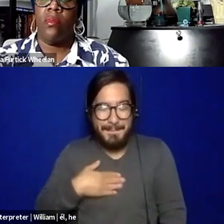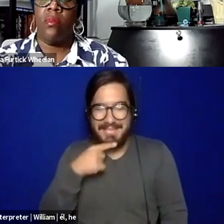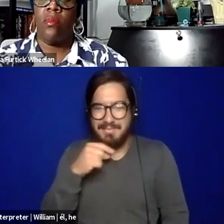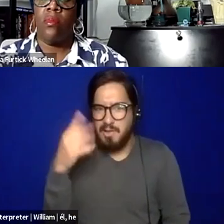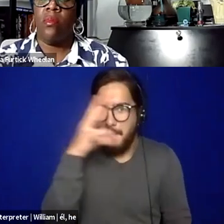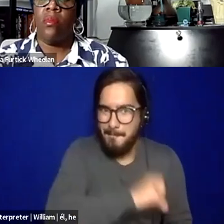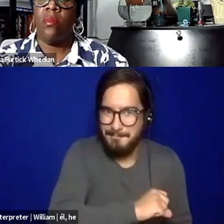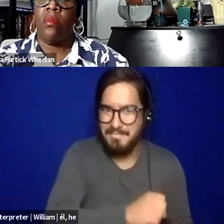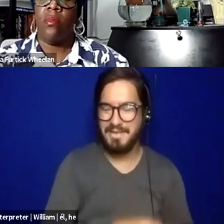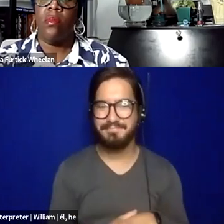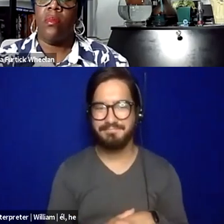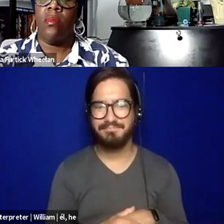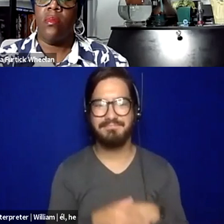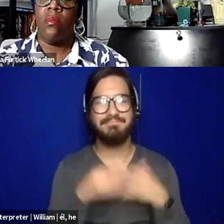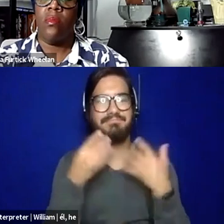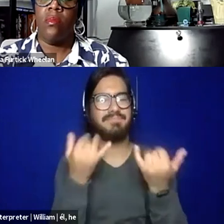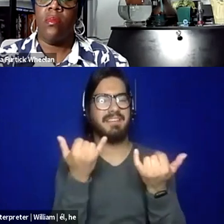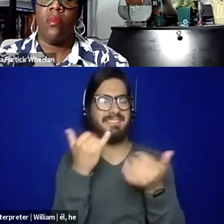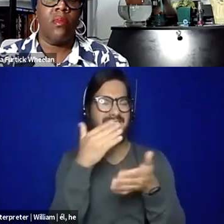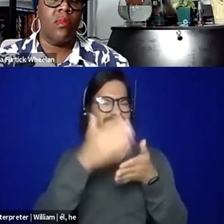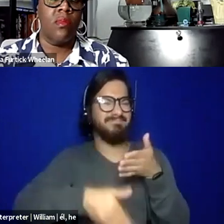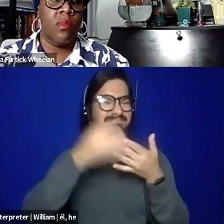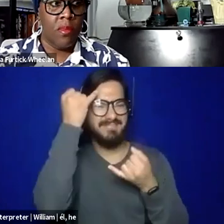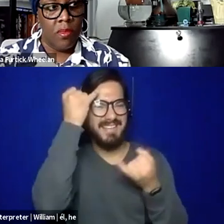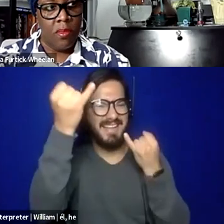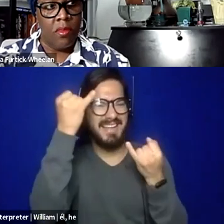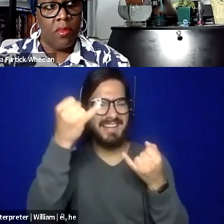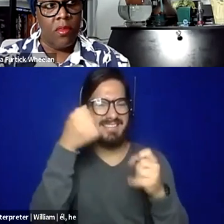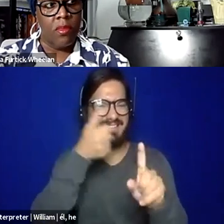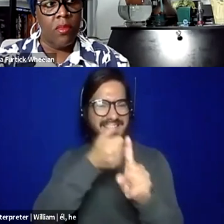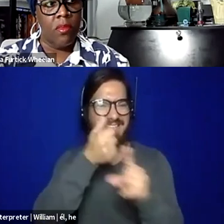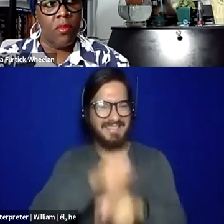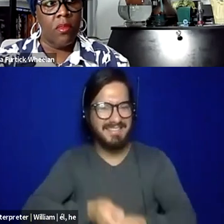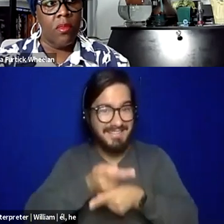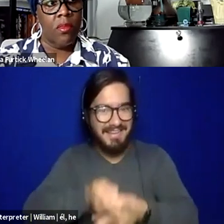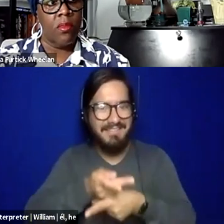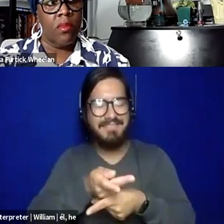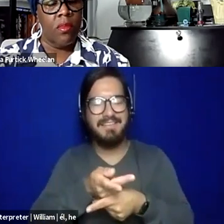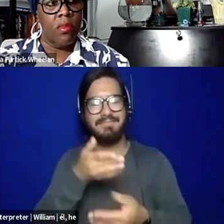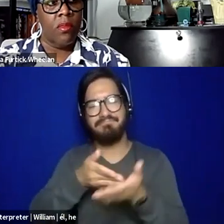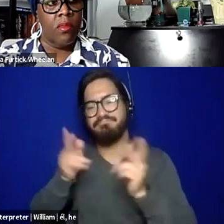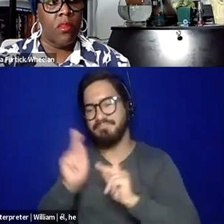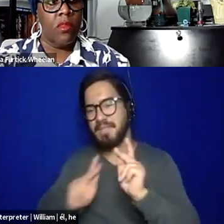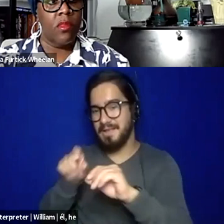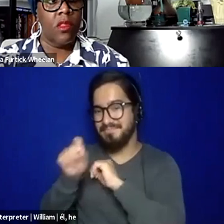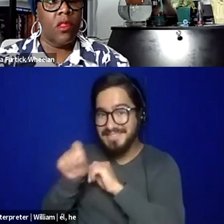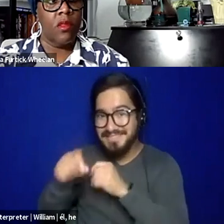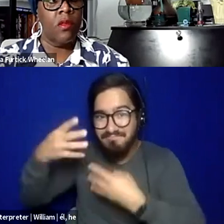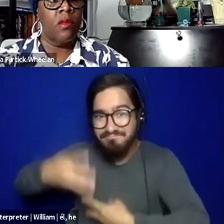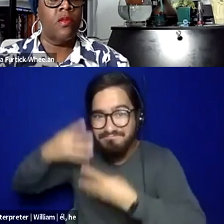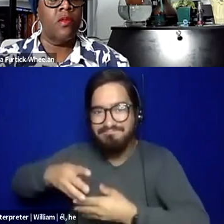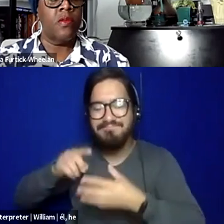yeah. And kind of wrapping up with, with this idea of self-care, um, you know, some people in a chat to talking about, yeah, with the essential